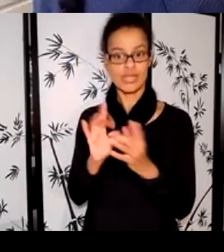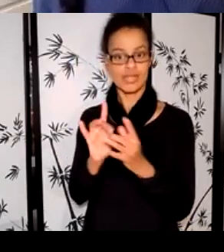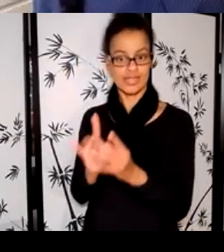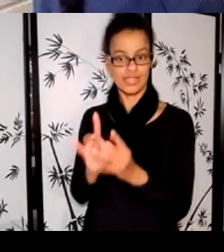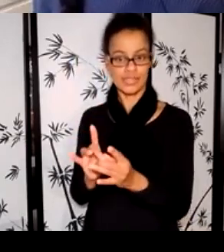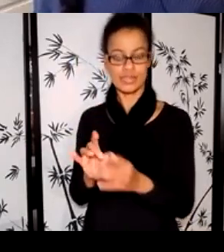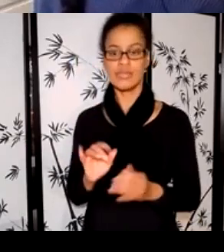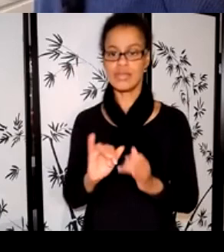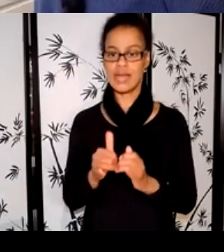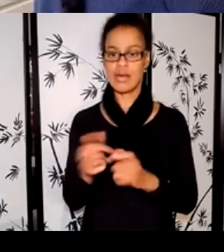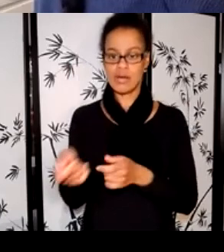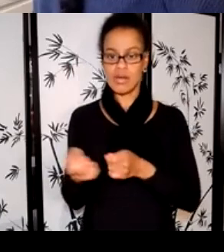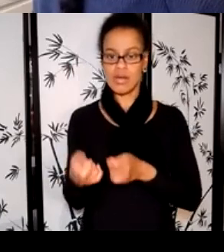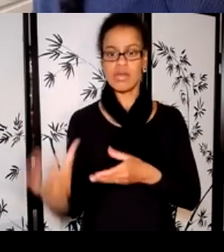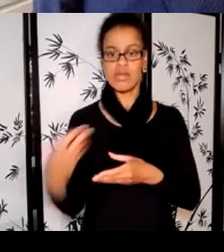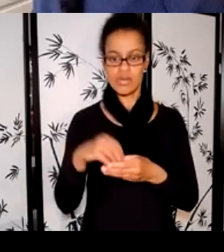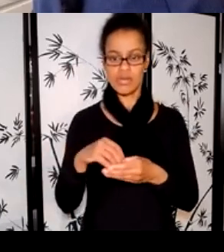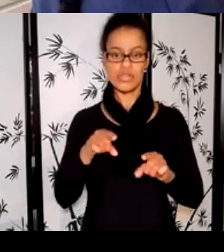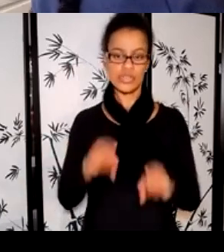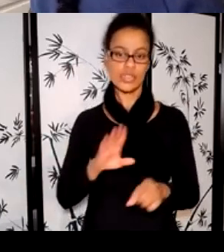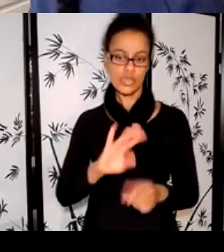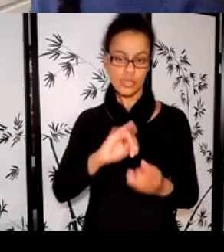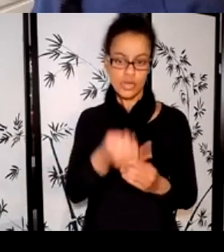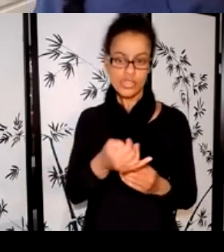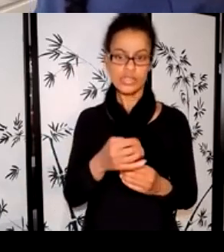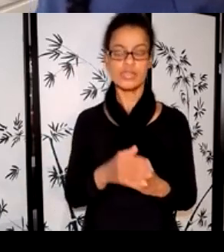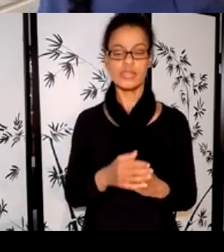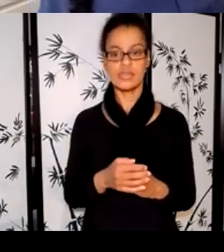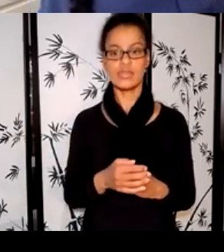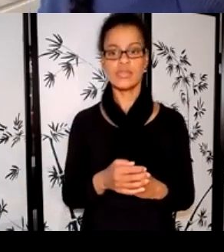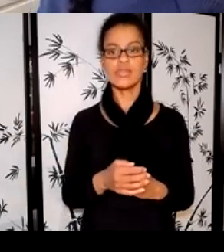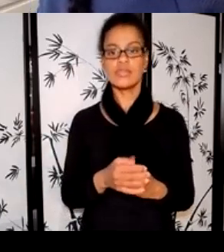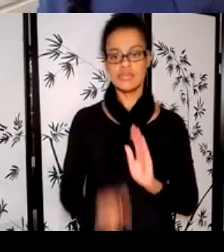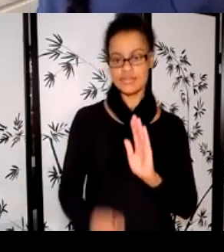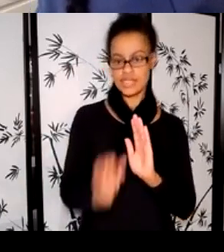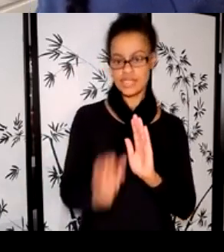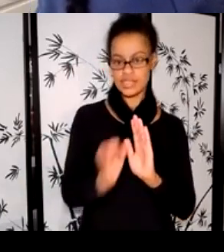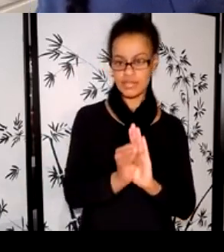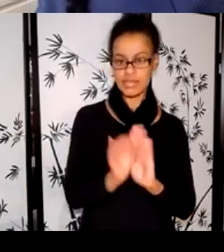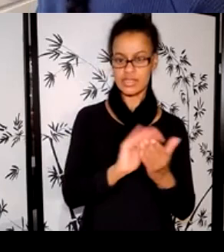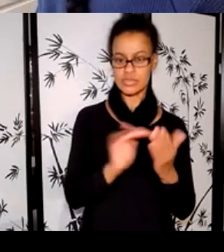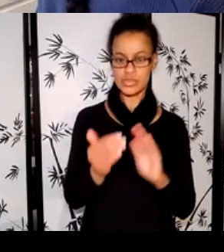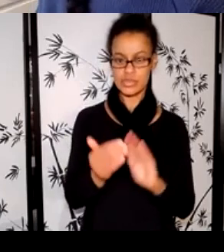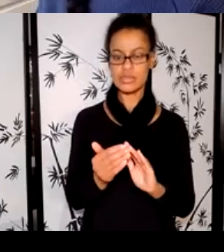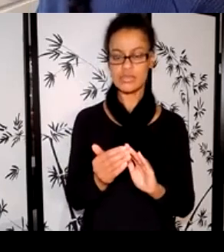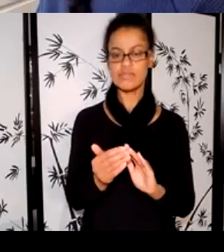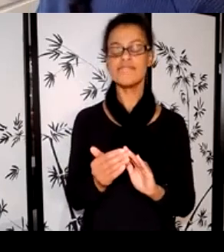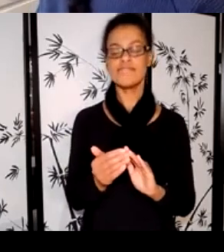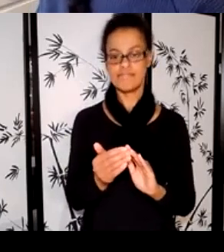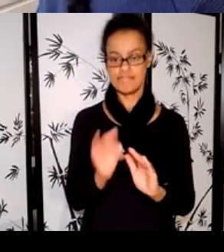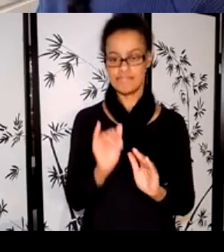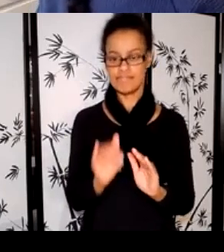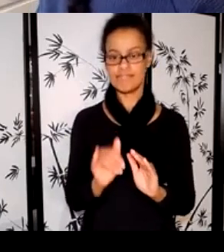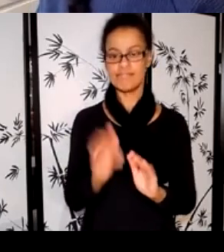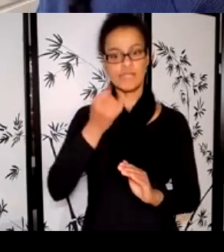or phase. Defining your communities will allow you to better understand what it means to have an impactful relationship